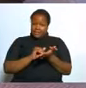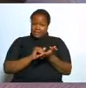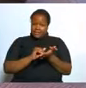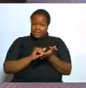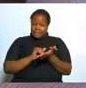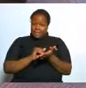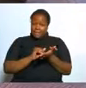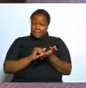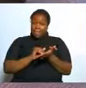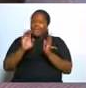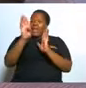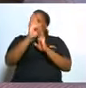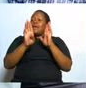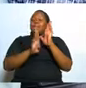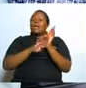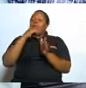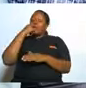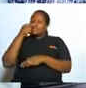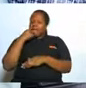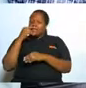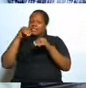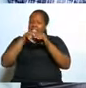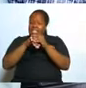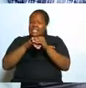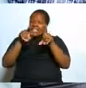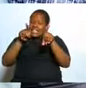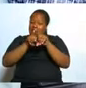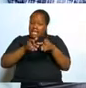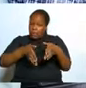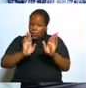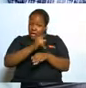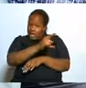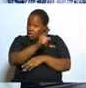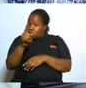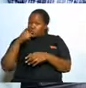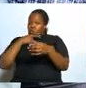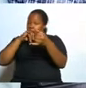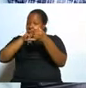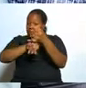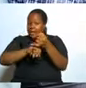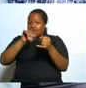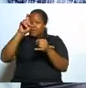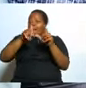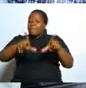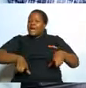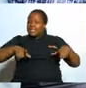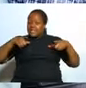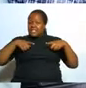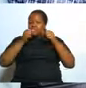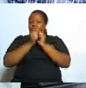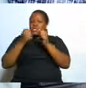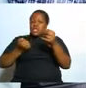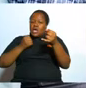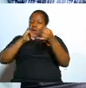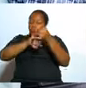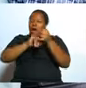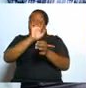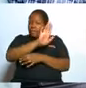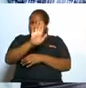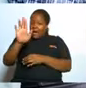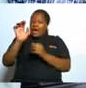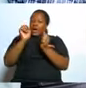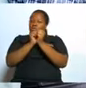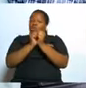in the same way your husbands must live with your wives with the proper